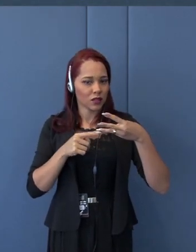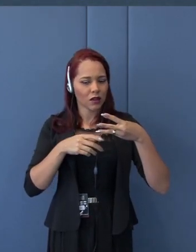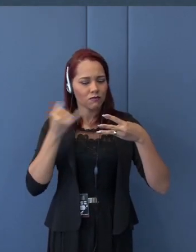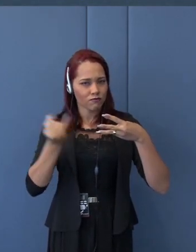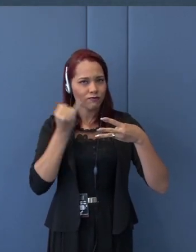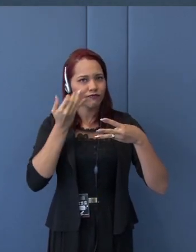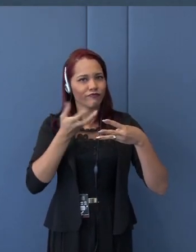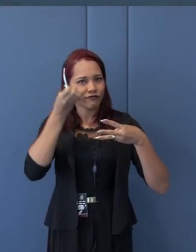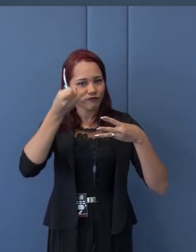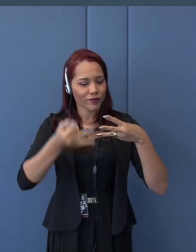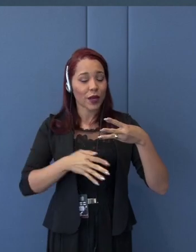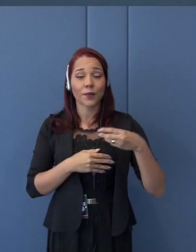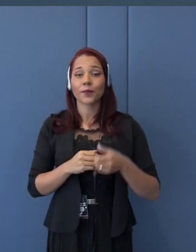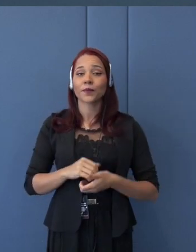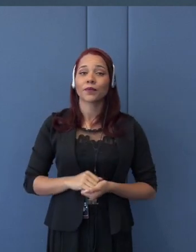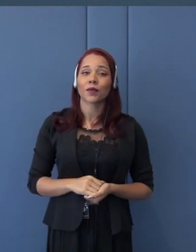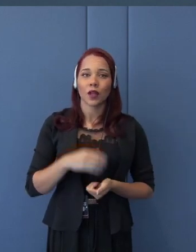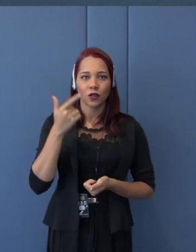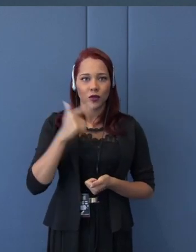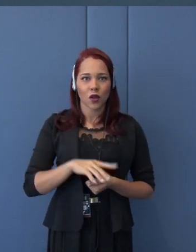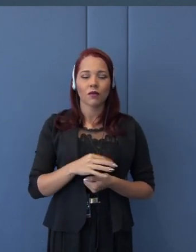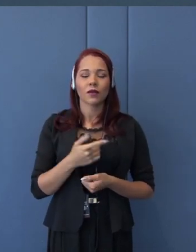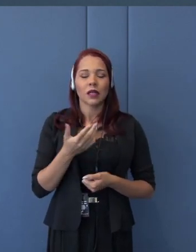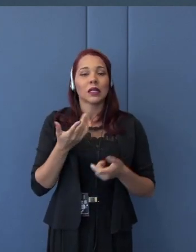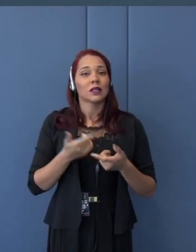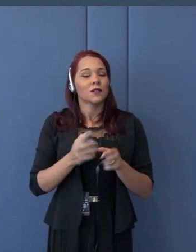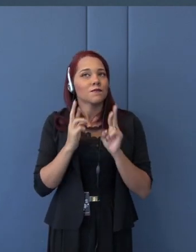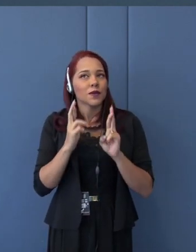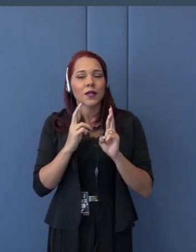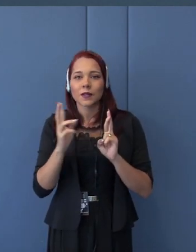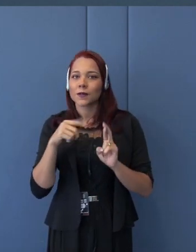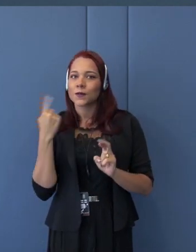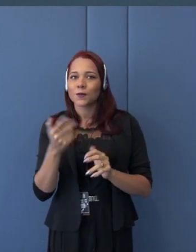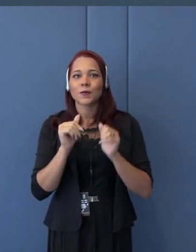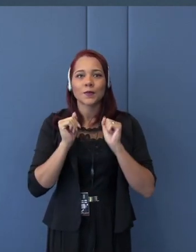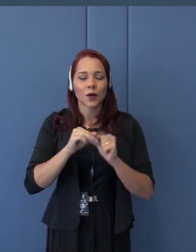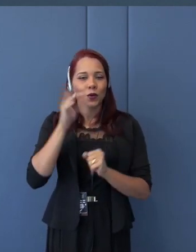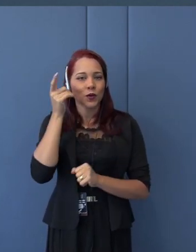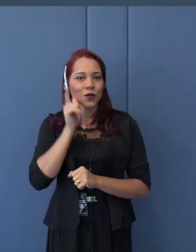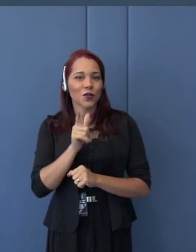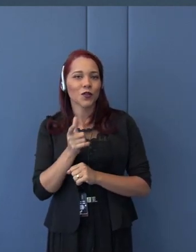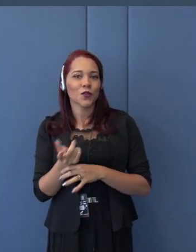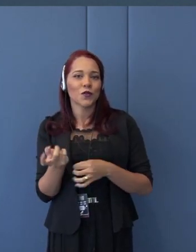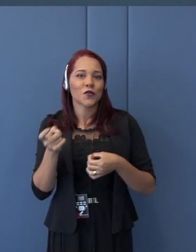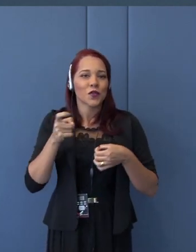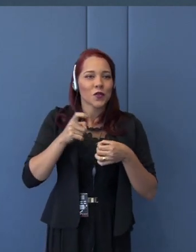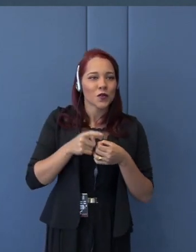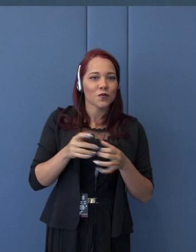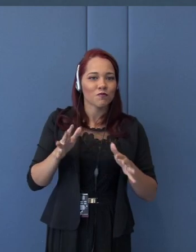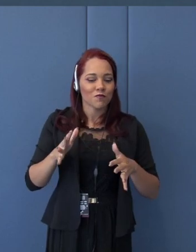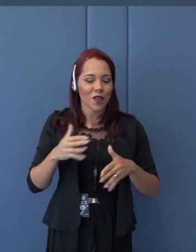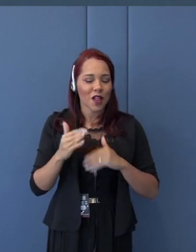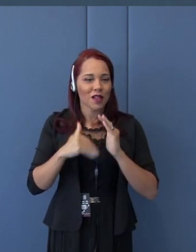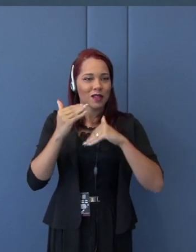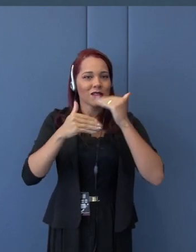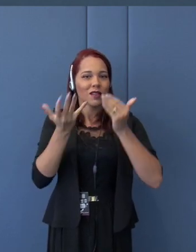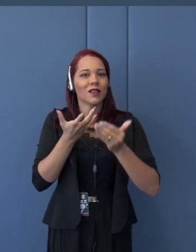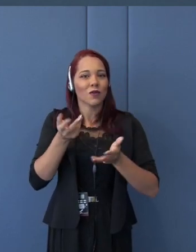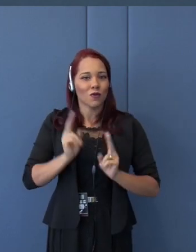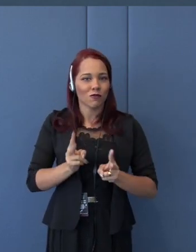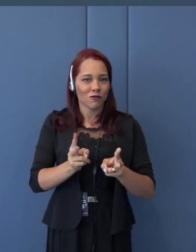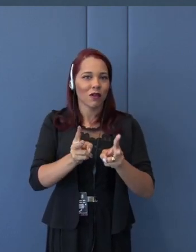again, you know, with the hope that we could recover from that, I'd like to go on the issues of international trade,